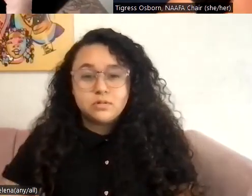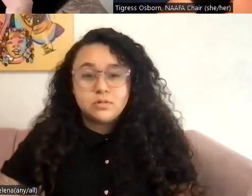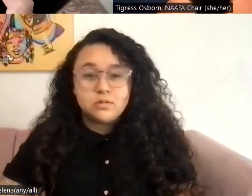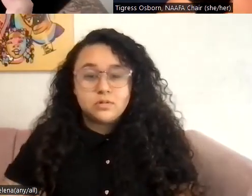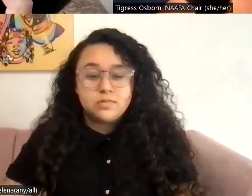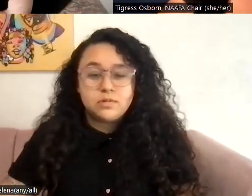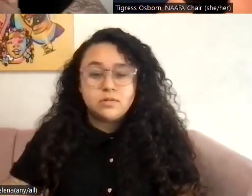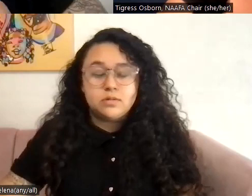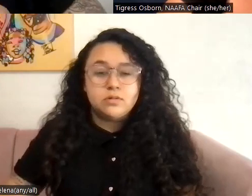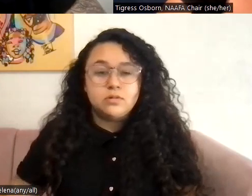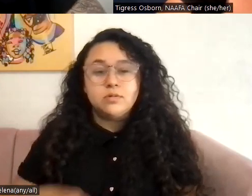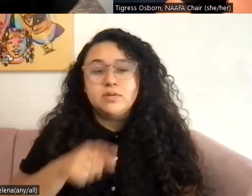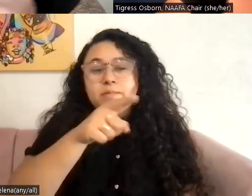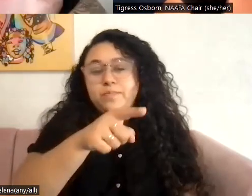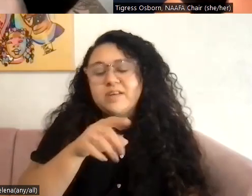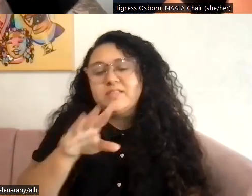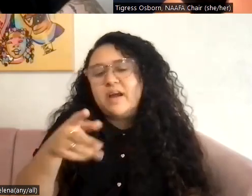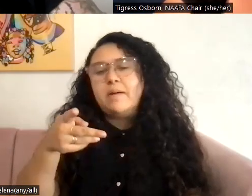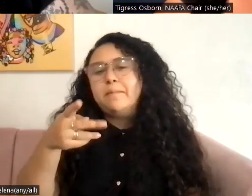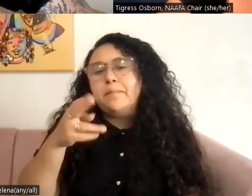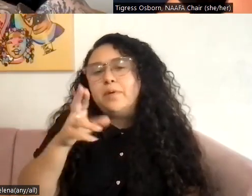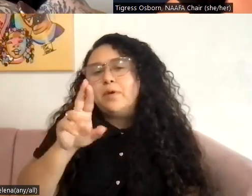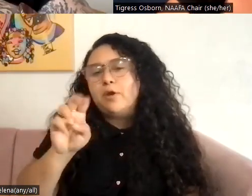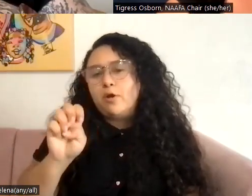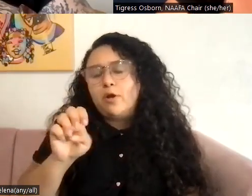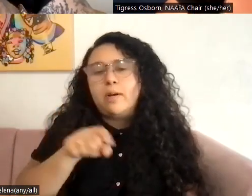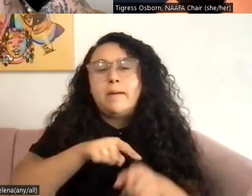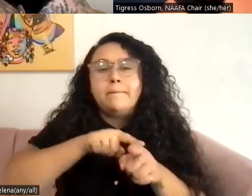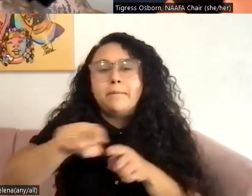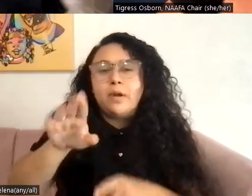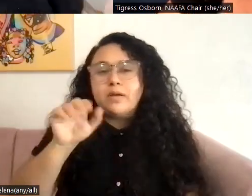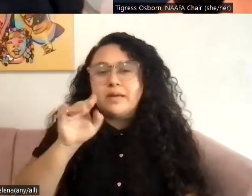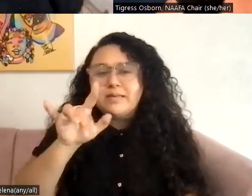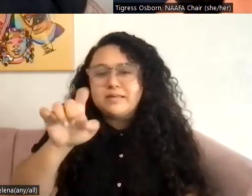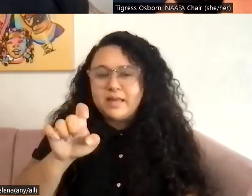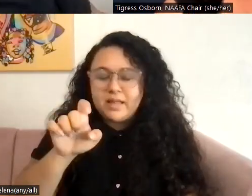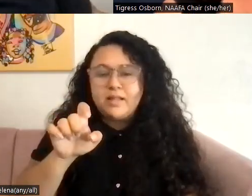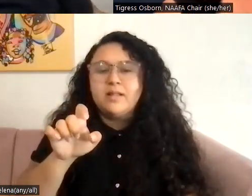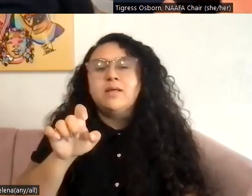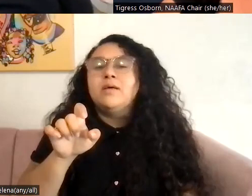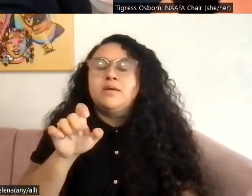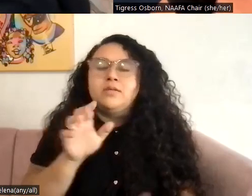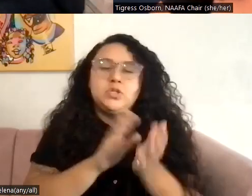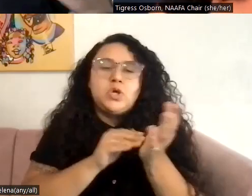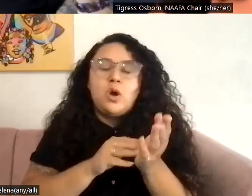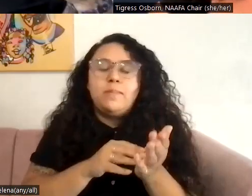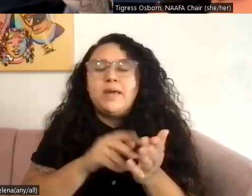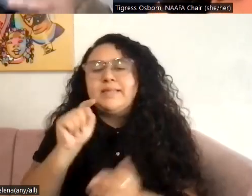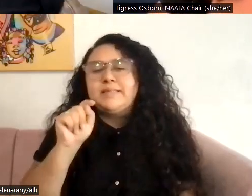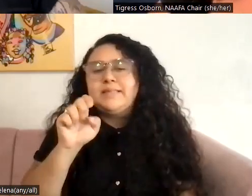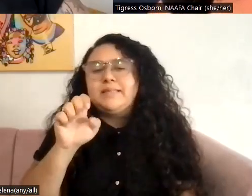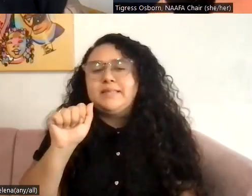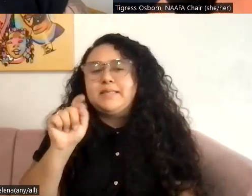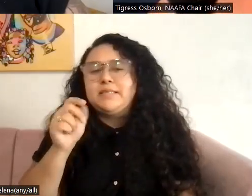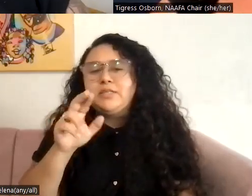their pure castle soap and it is tea tree flavor scented. Uh, but what I